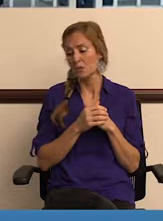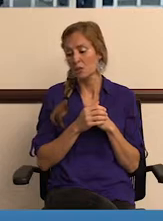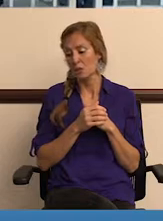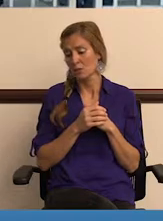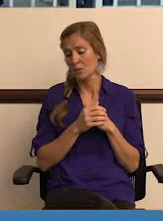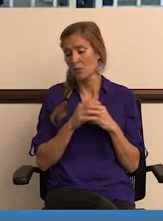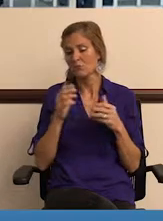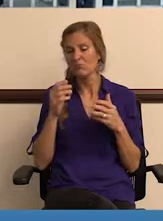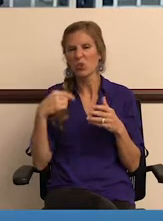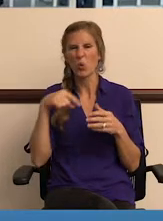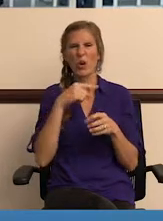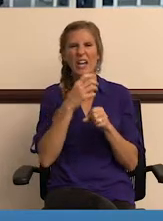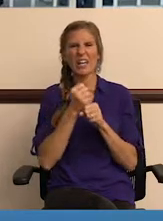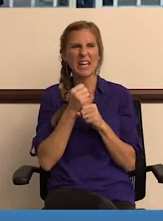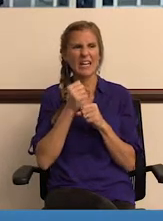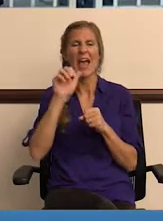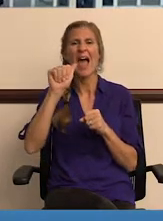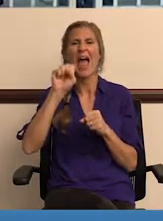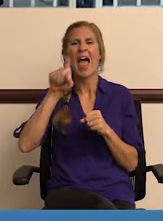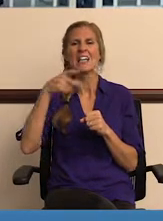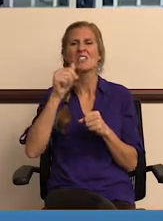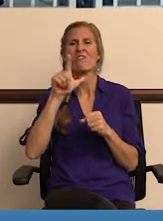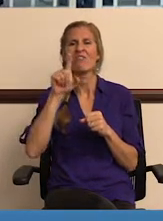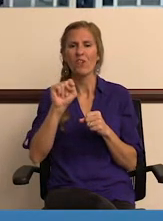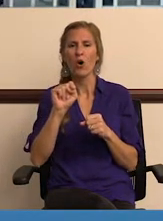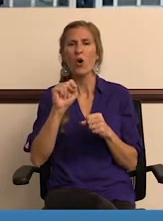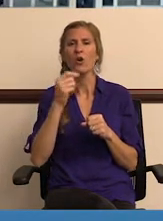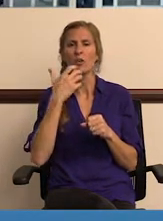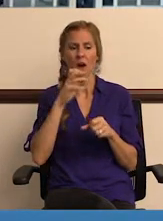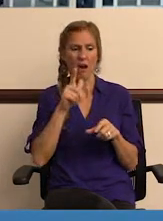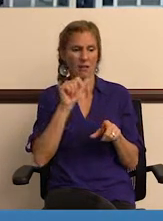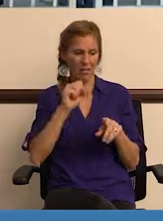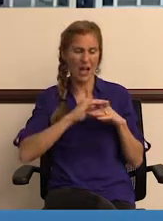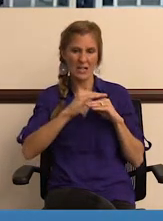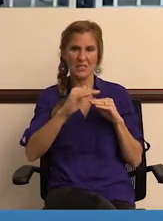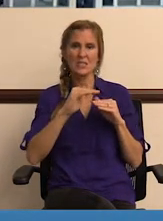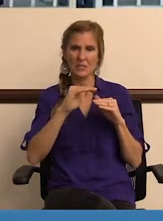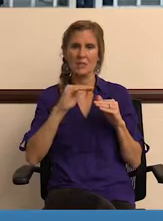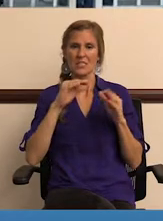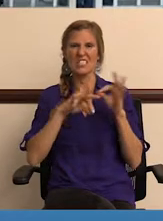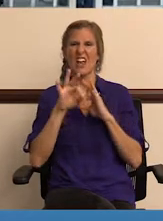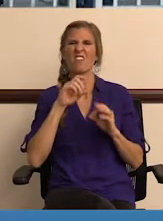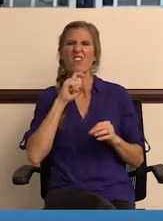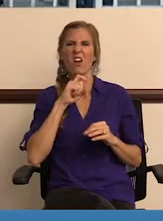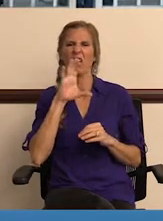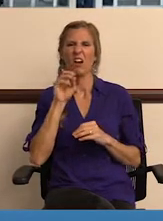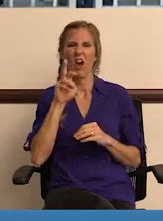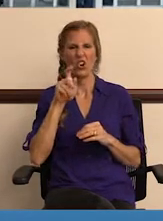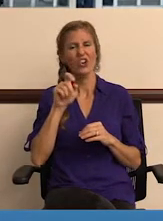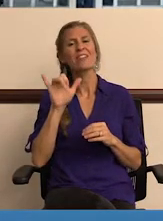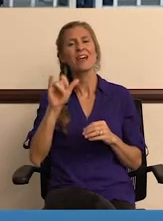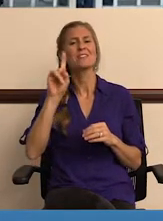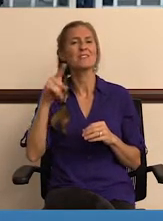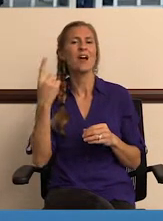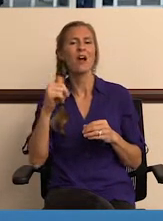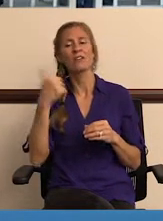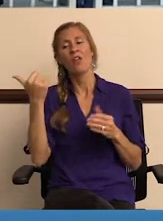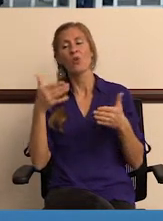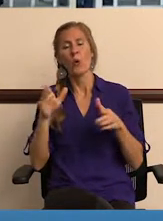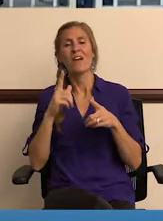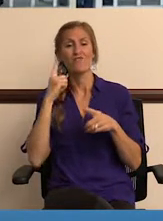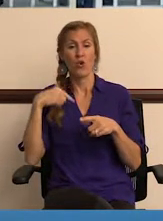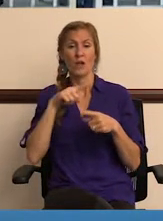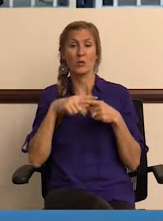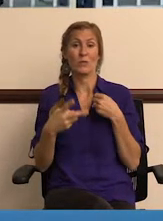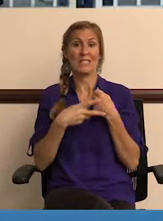our, I think it's called a hot box. Is that right? Yeah, we're getting an asphalt hot box so we can do in-house asphalt repairs instead of contracting it out. That's just